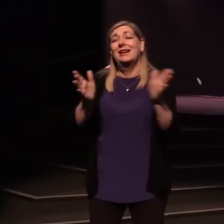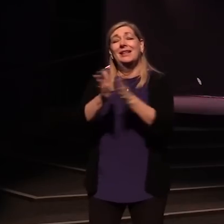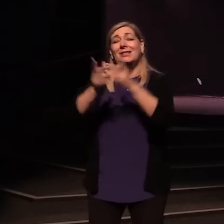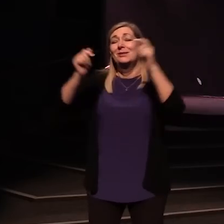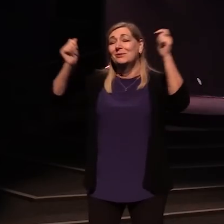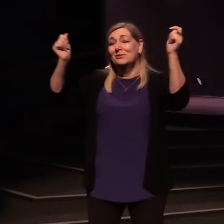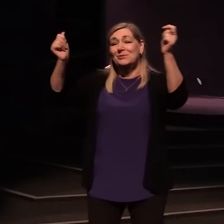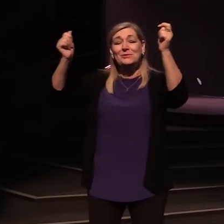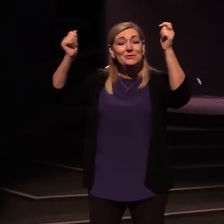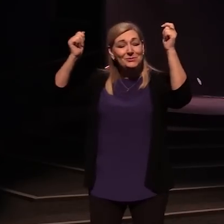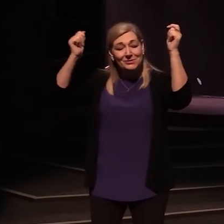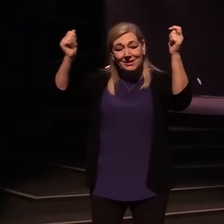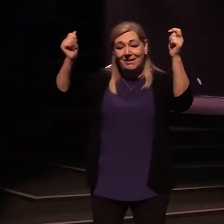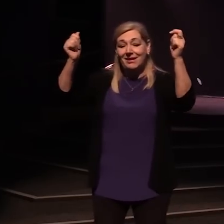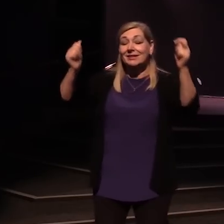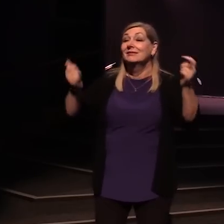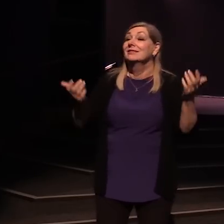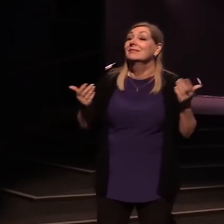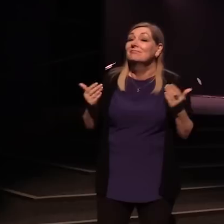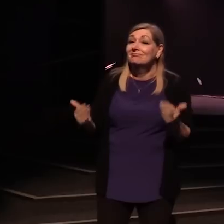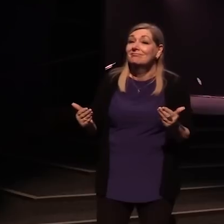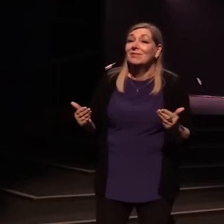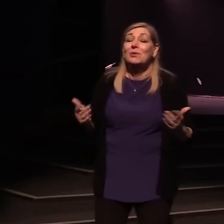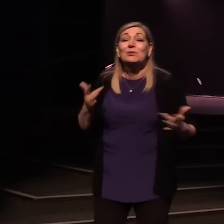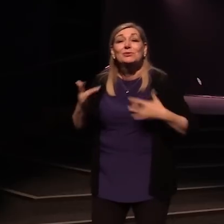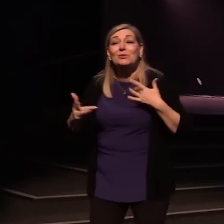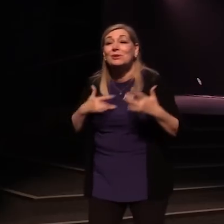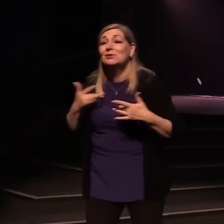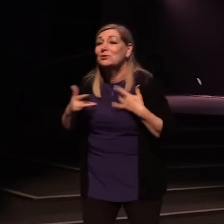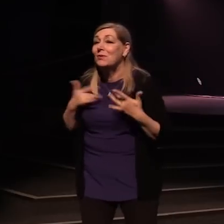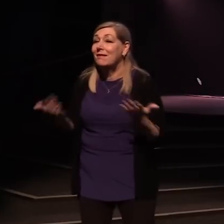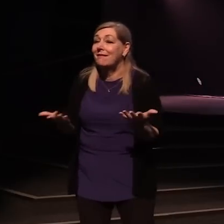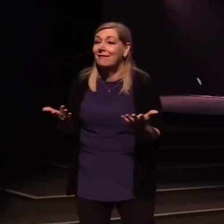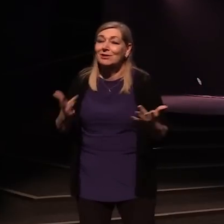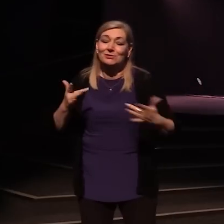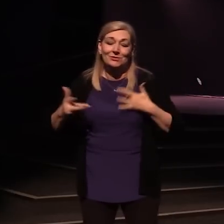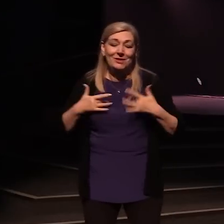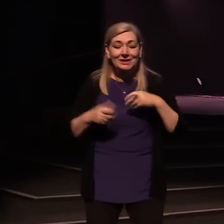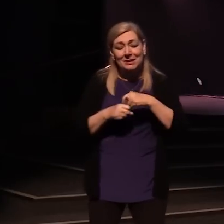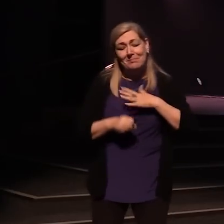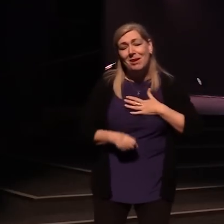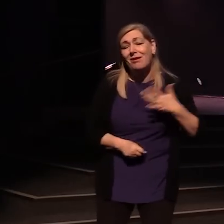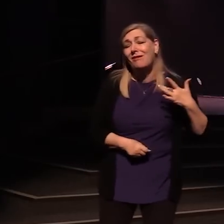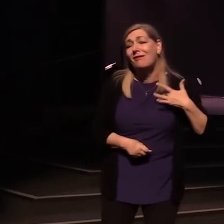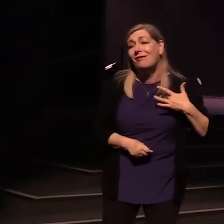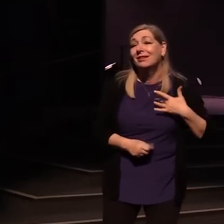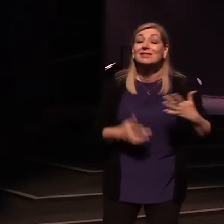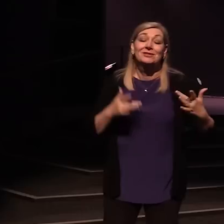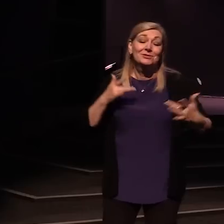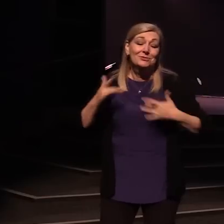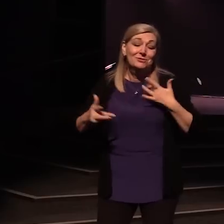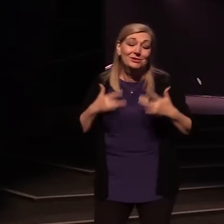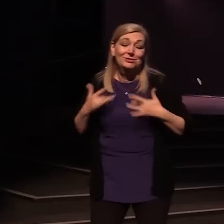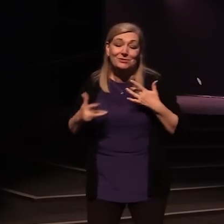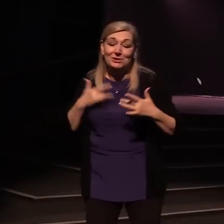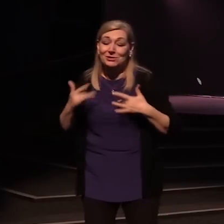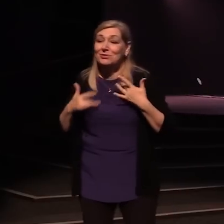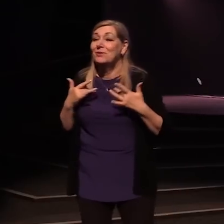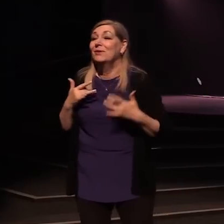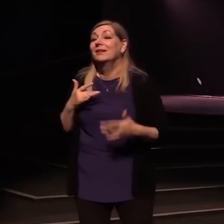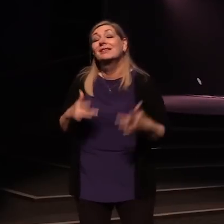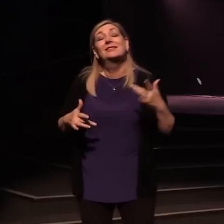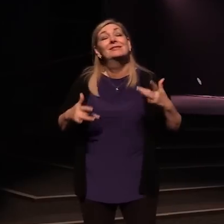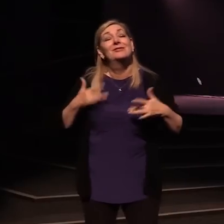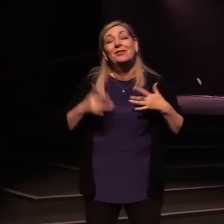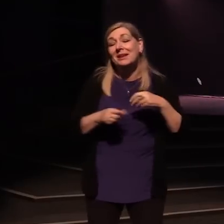Come on, we sing that out. I've got joy, joy, joy down in my heart. I've got joy, joy,